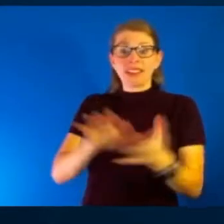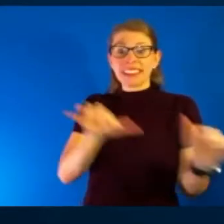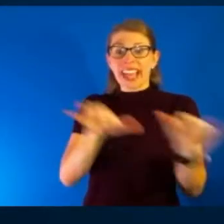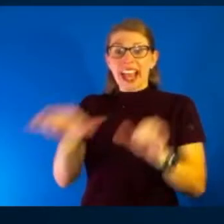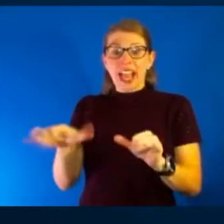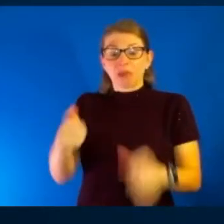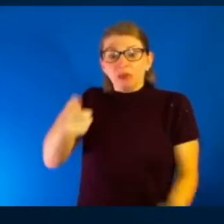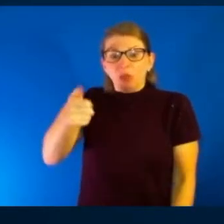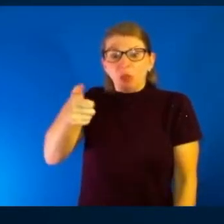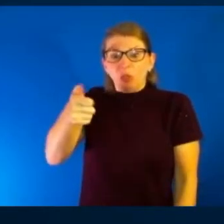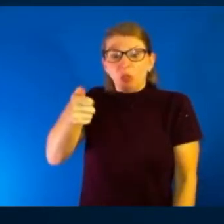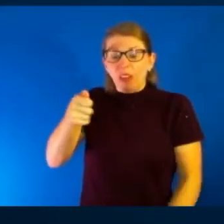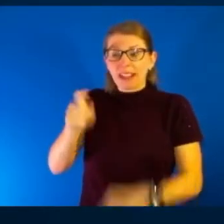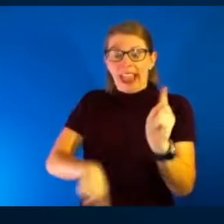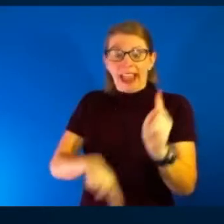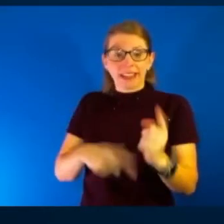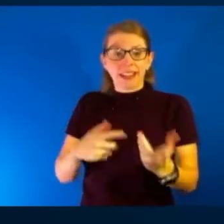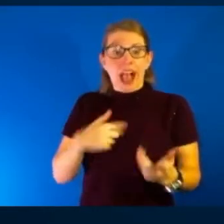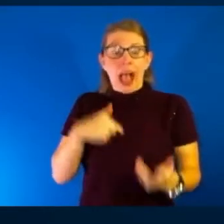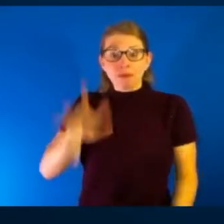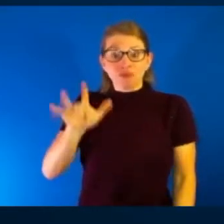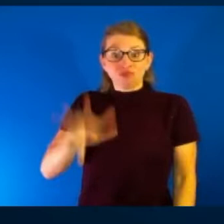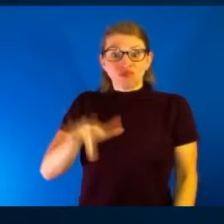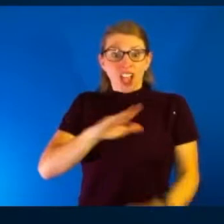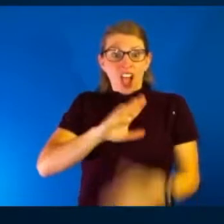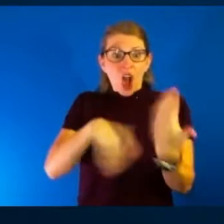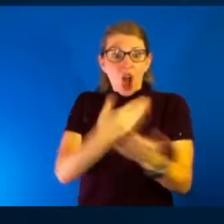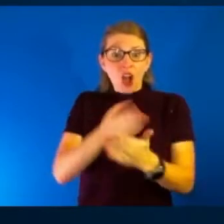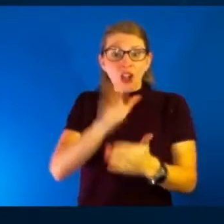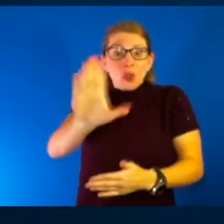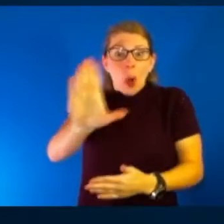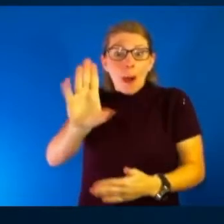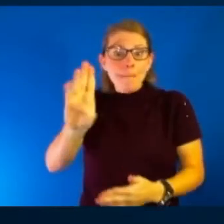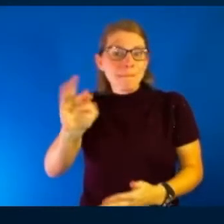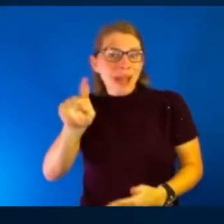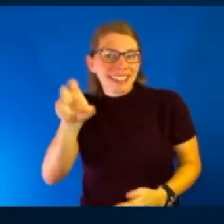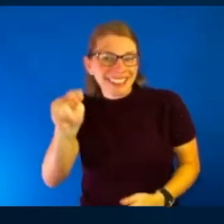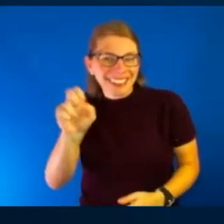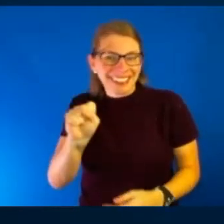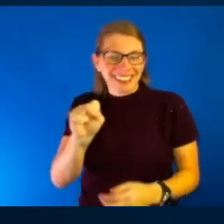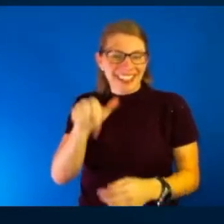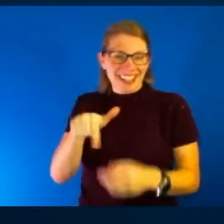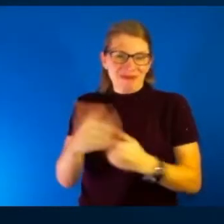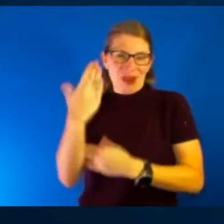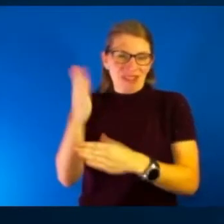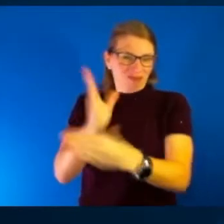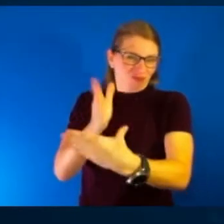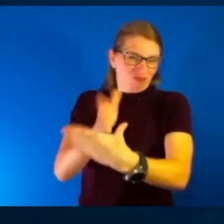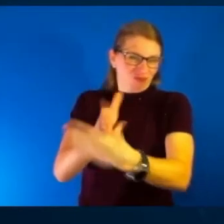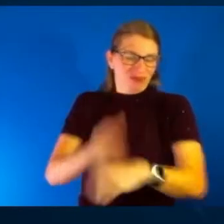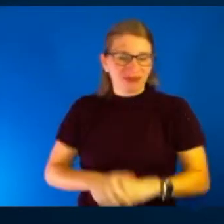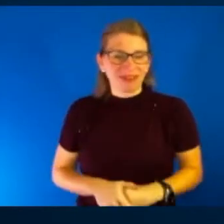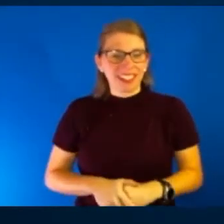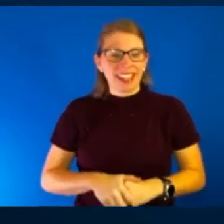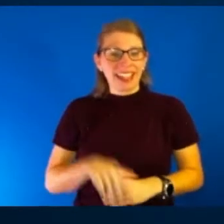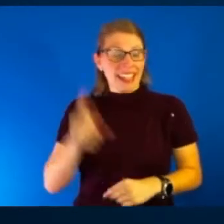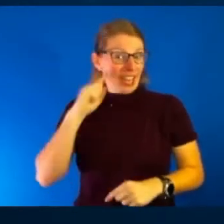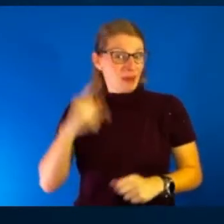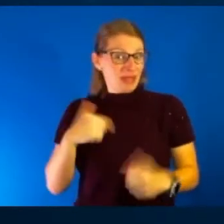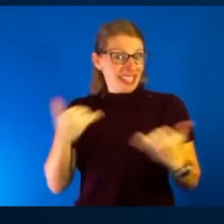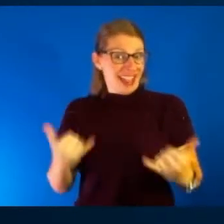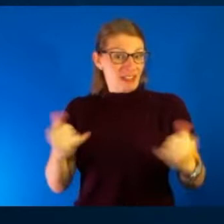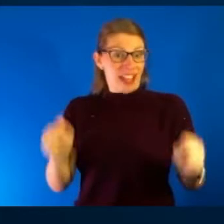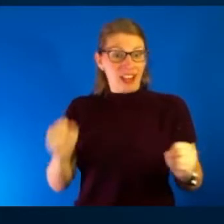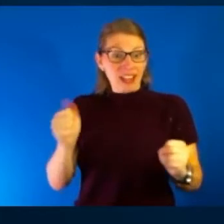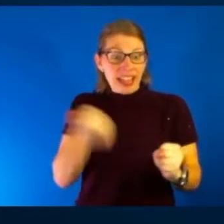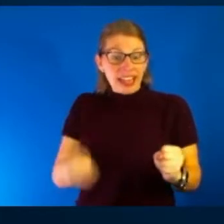to work. What's going on? I'm pressing all your buttons this morning. Okay, good. We hear you. hear me now? Yes, ma'am. Okay. Okay. Do we have reporters on the